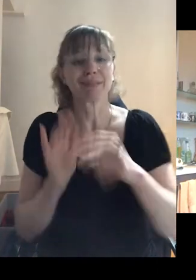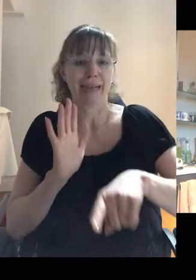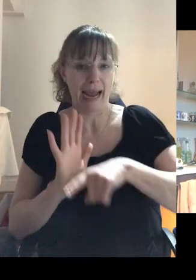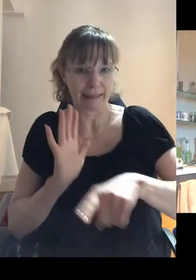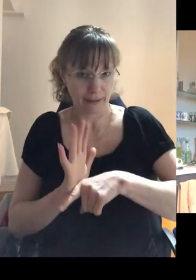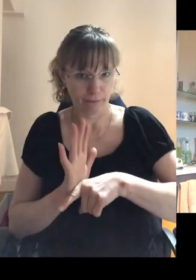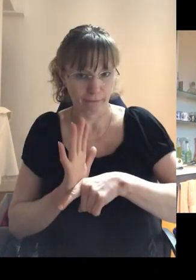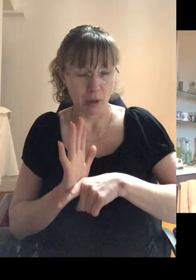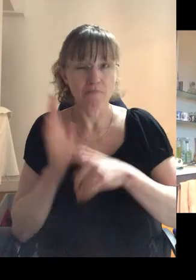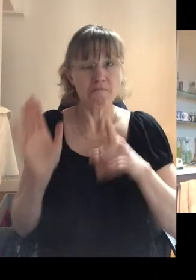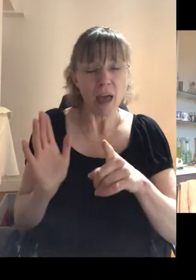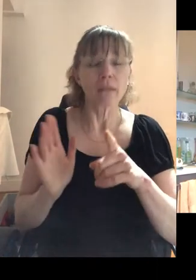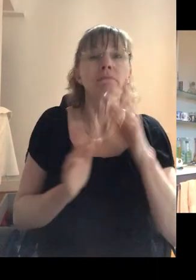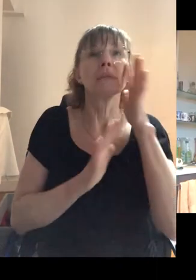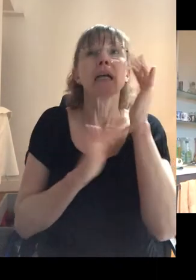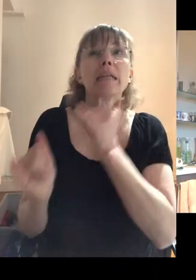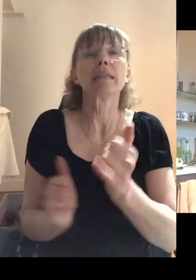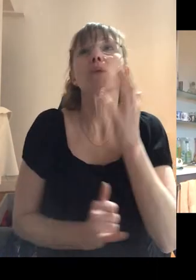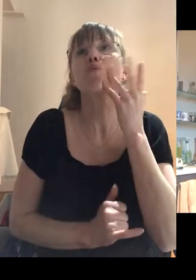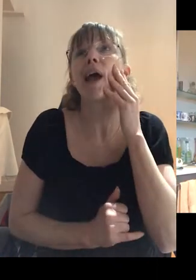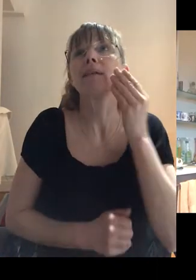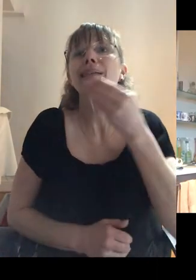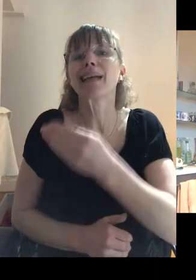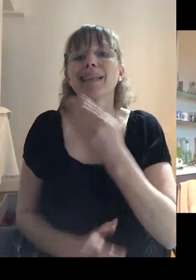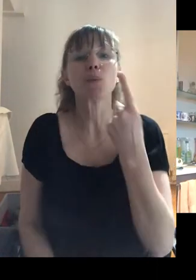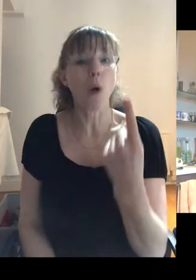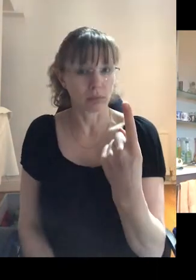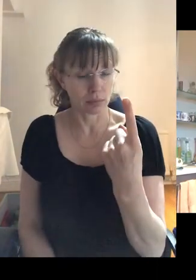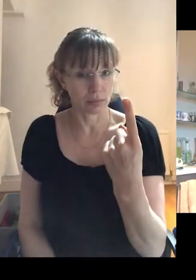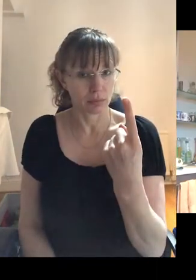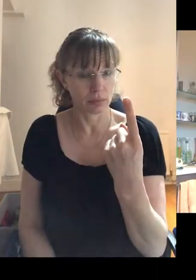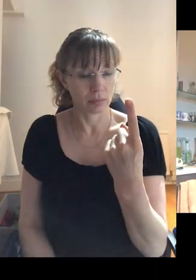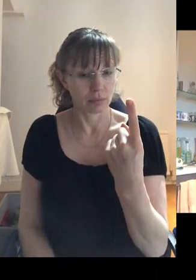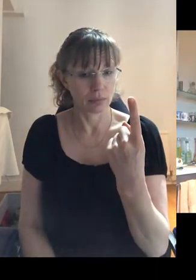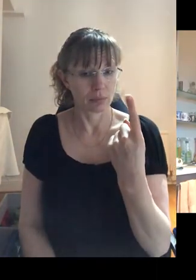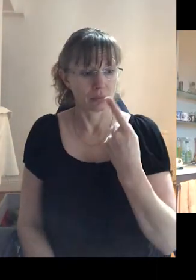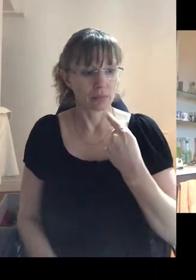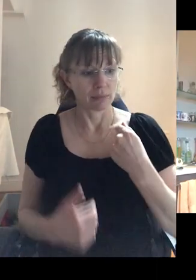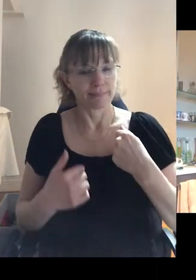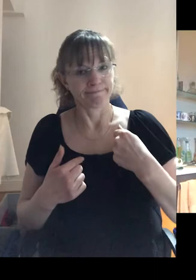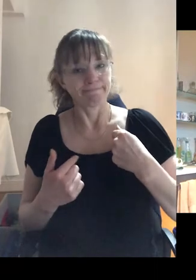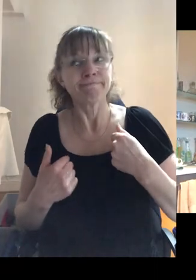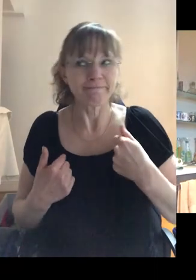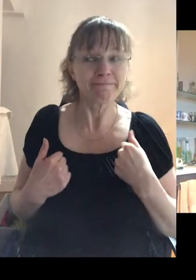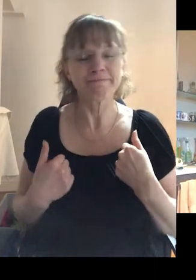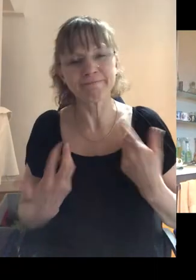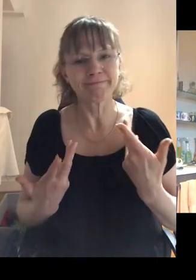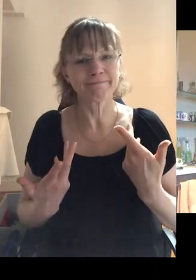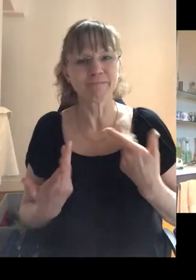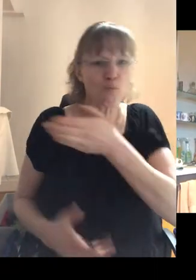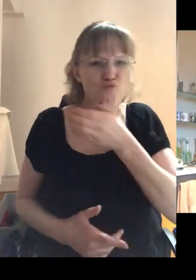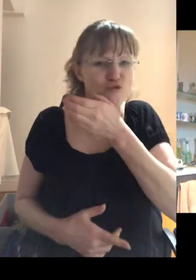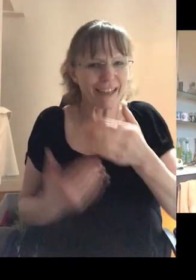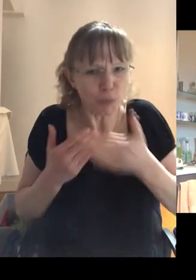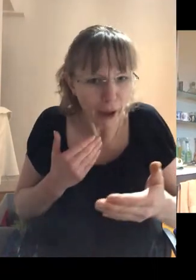Um, by the time I tested in 91, I'd, I'd got a little bit out of hand. I'll be fair. I, I was